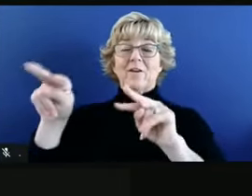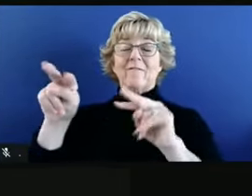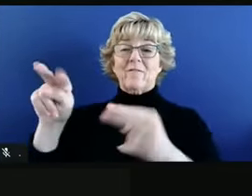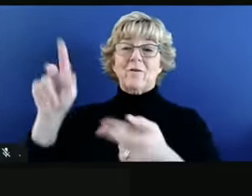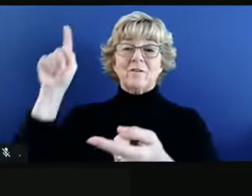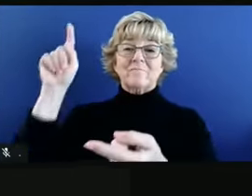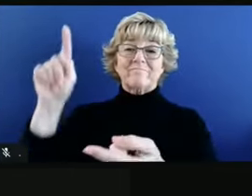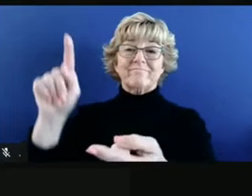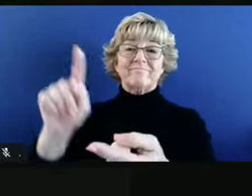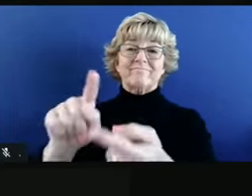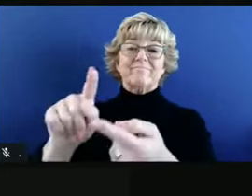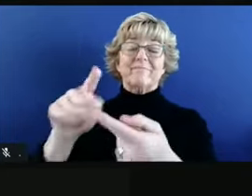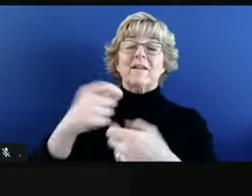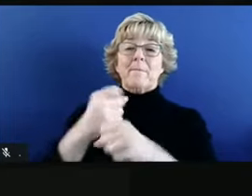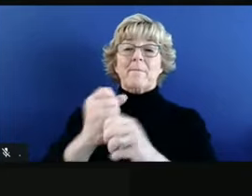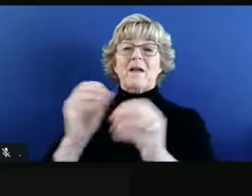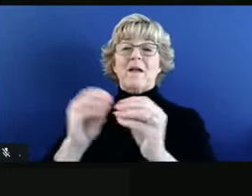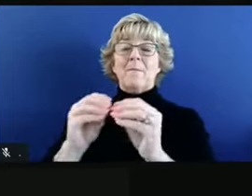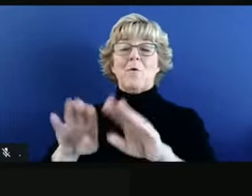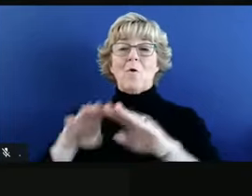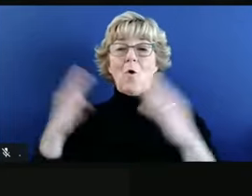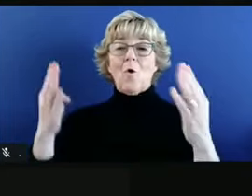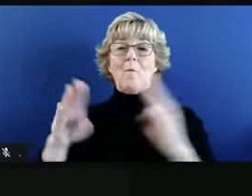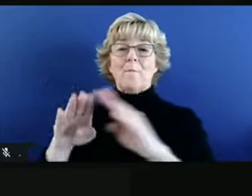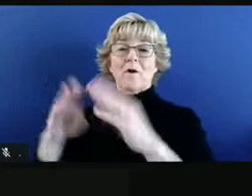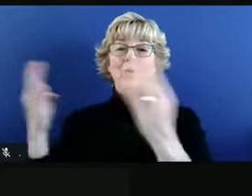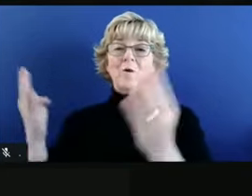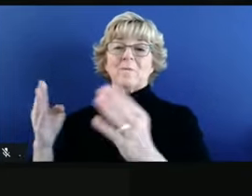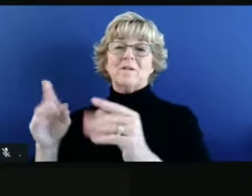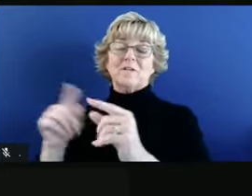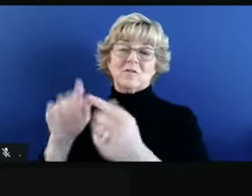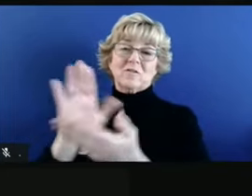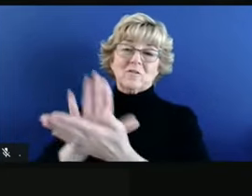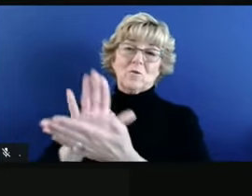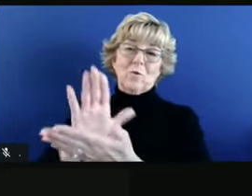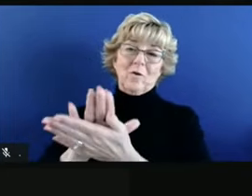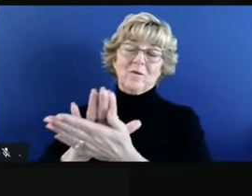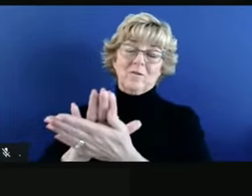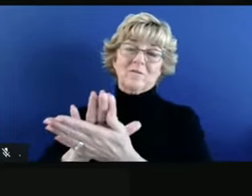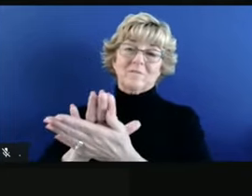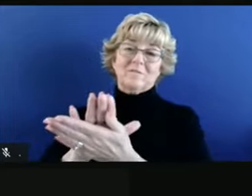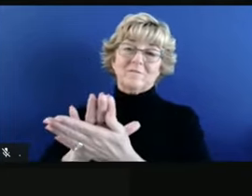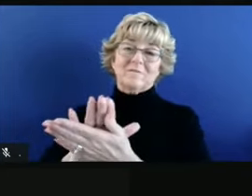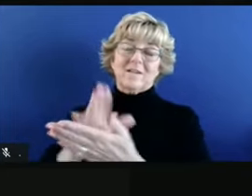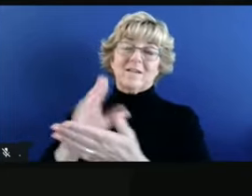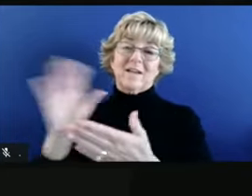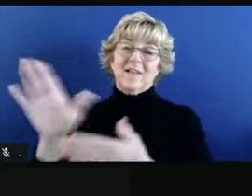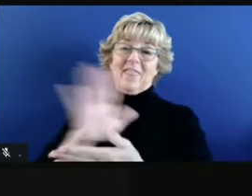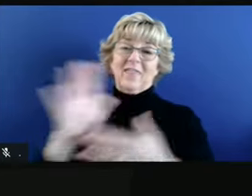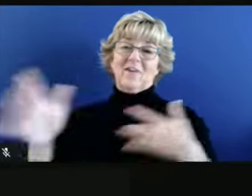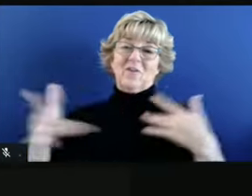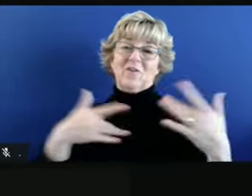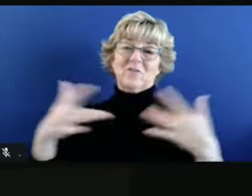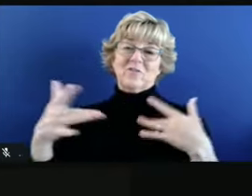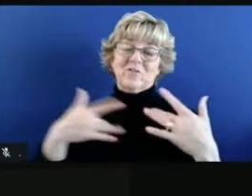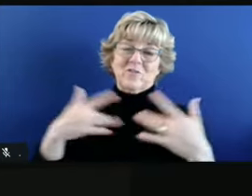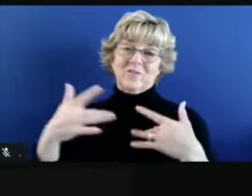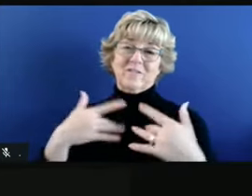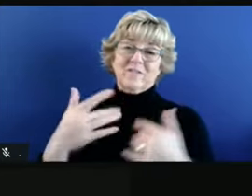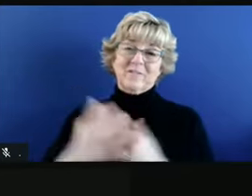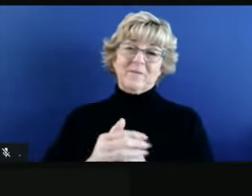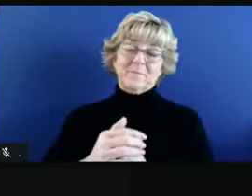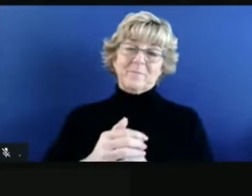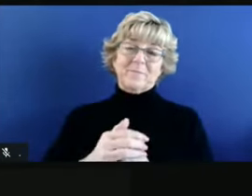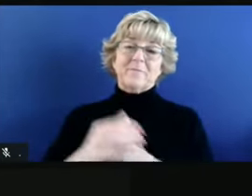case numbers to creating more paths to address the concerns of our school community